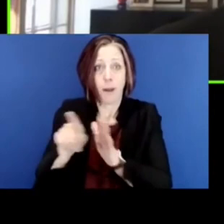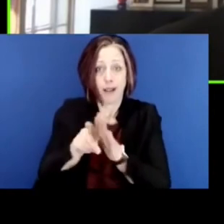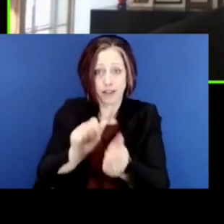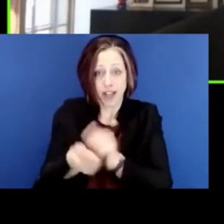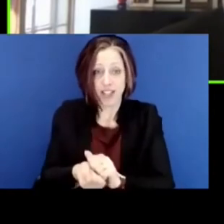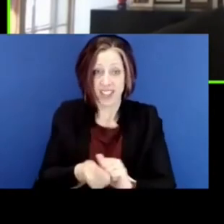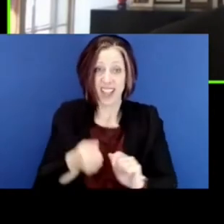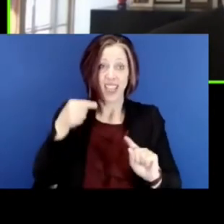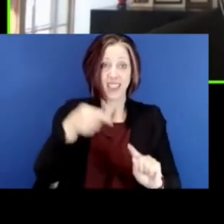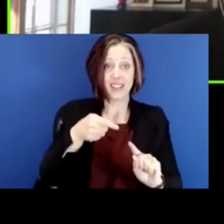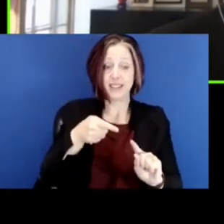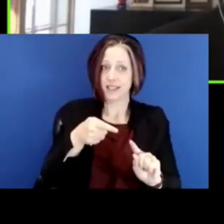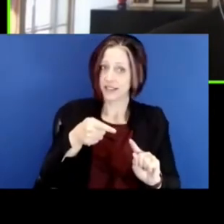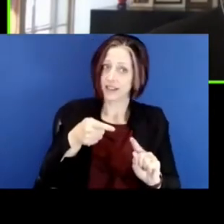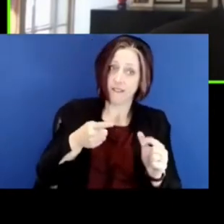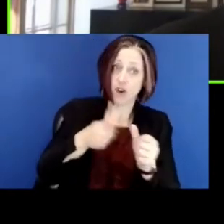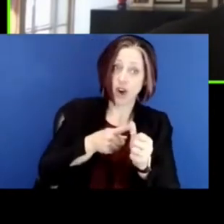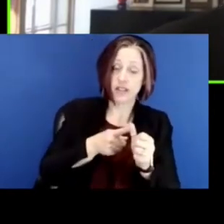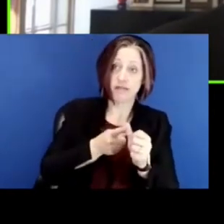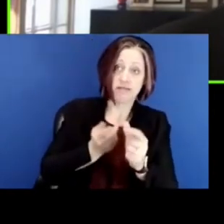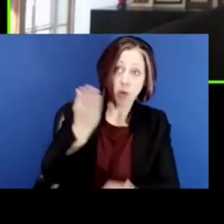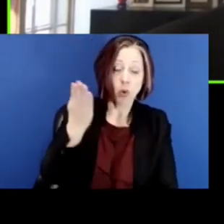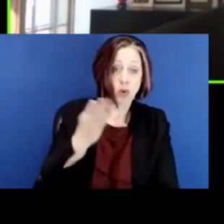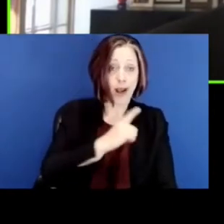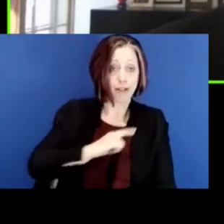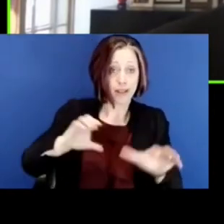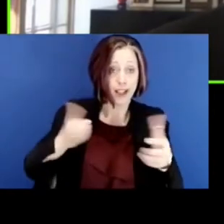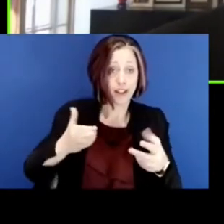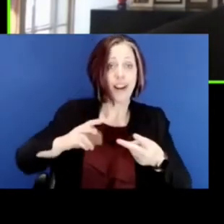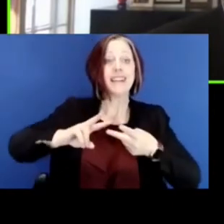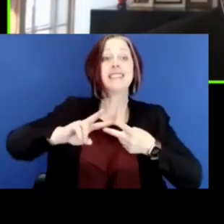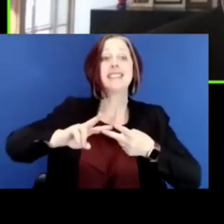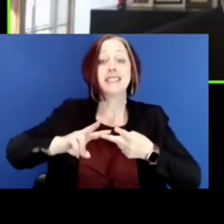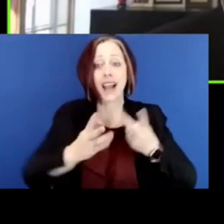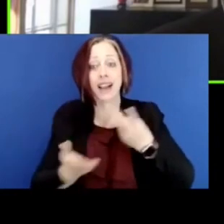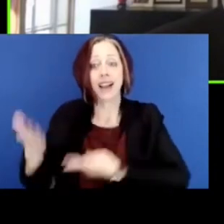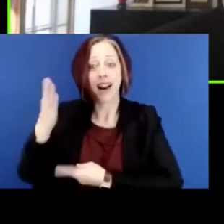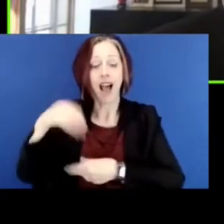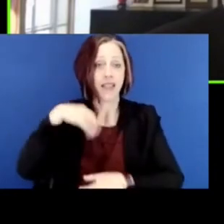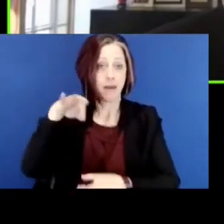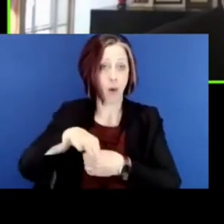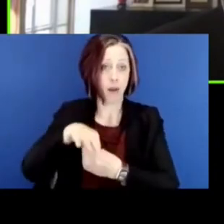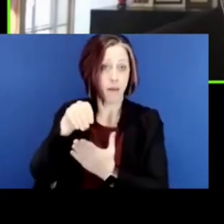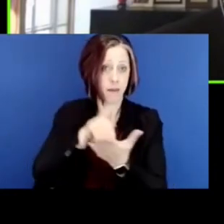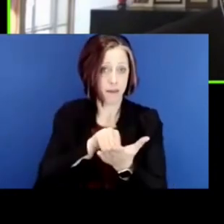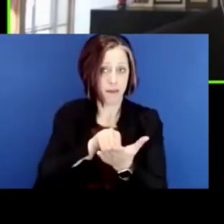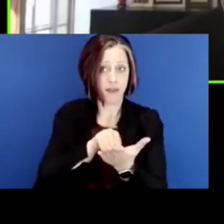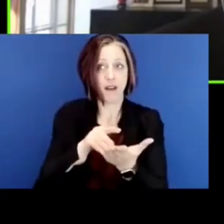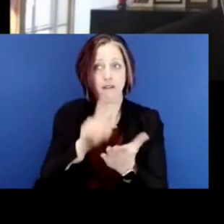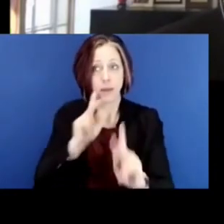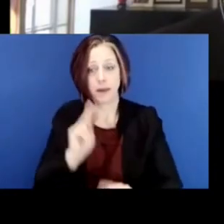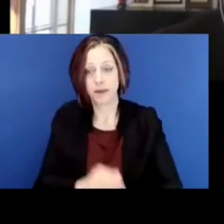one goes first through the legislature and then it goes on the ballot for the voters.